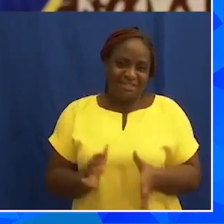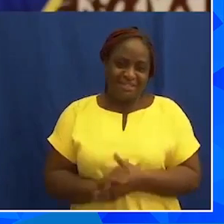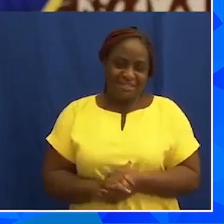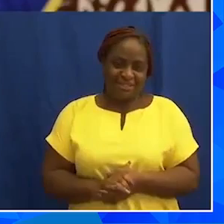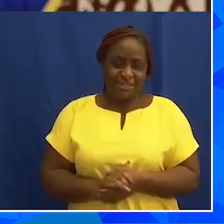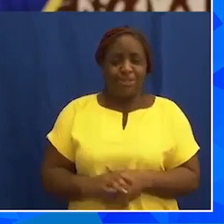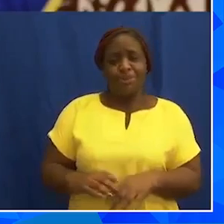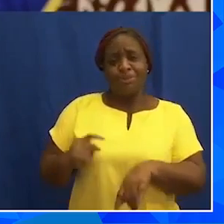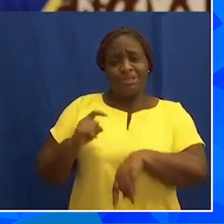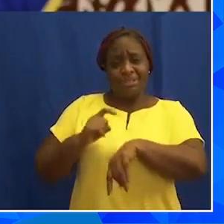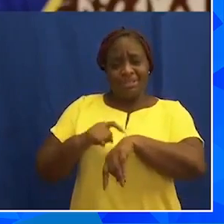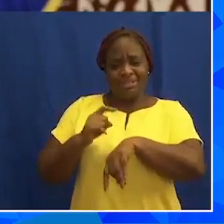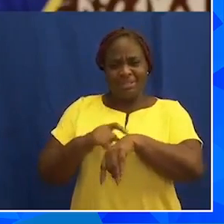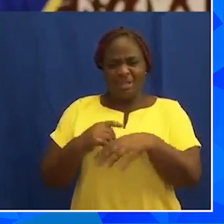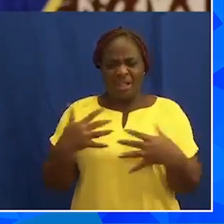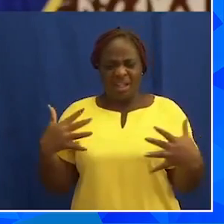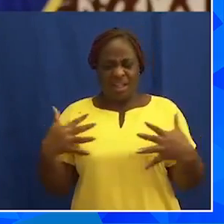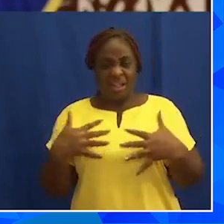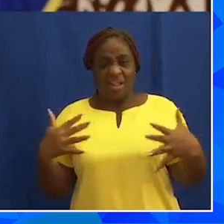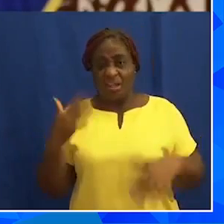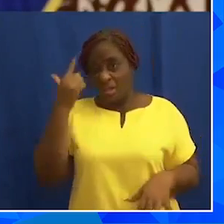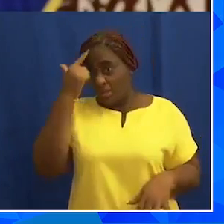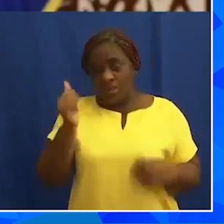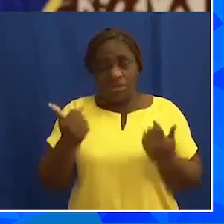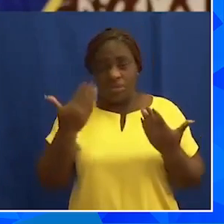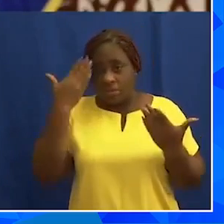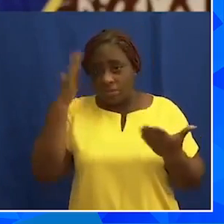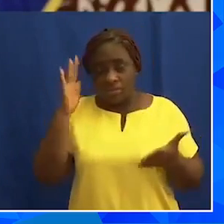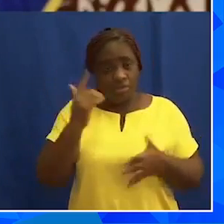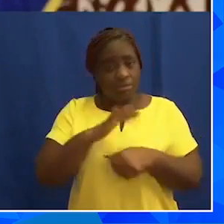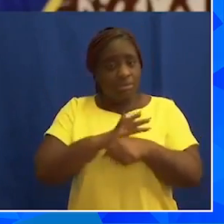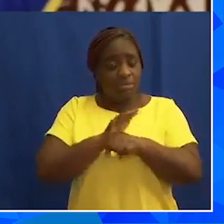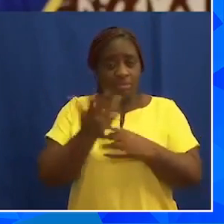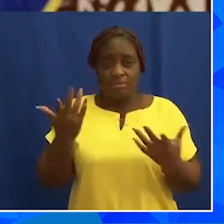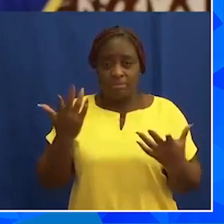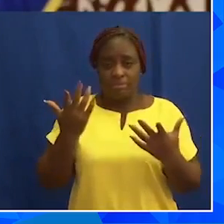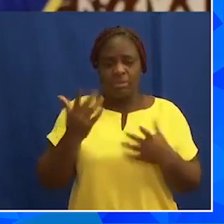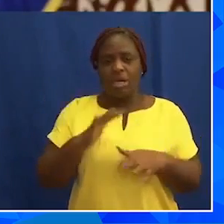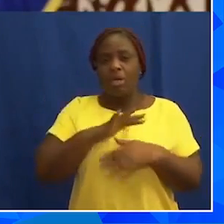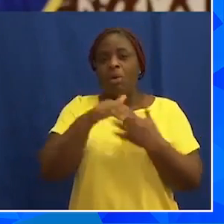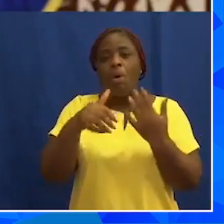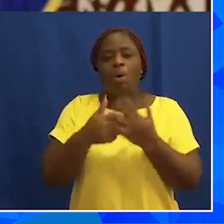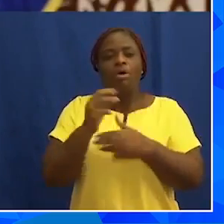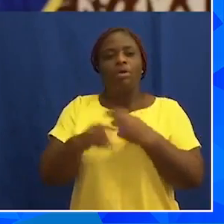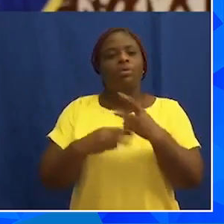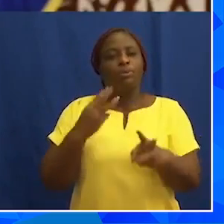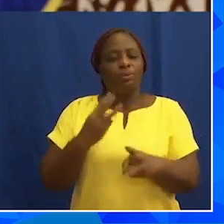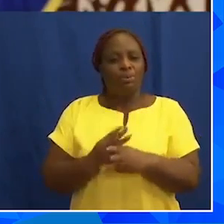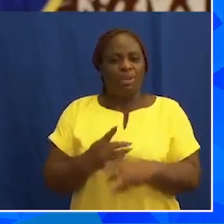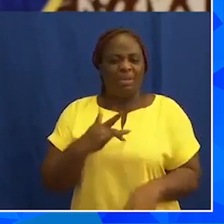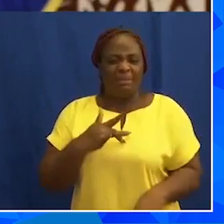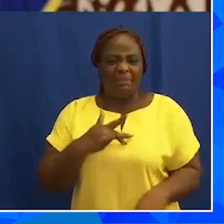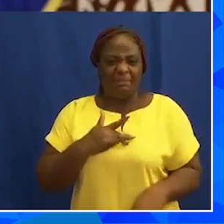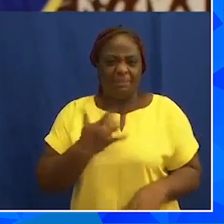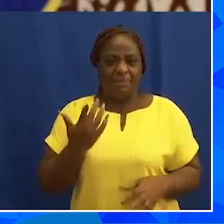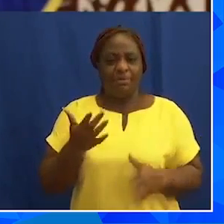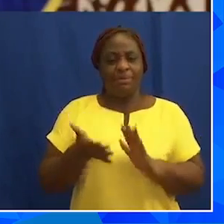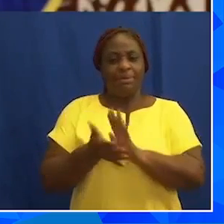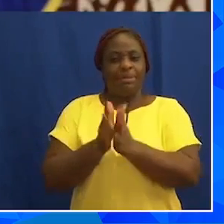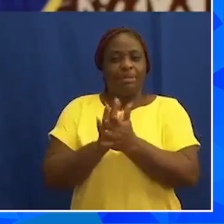It was a time of great fear of the unknown, and the entire world felt at risk.